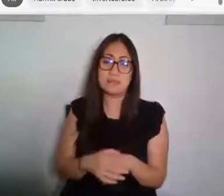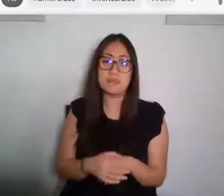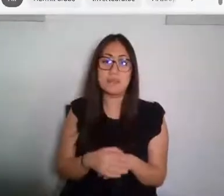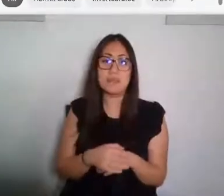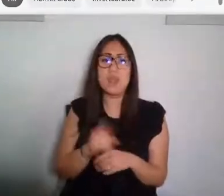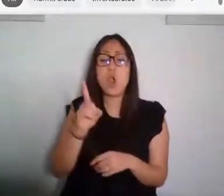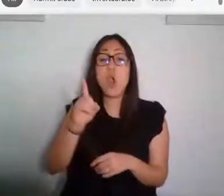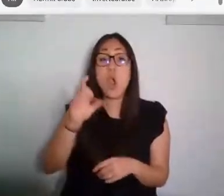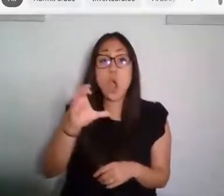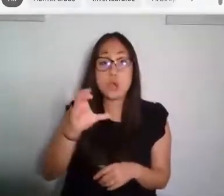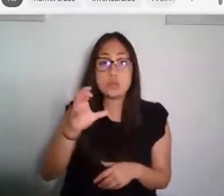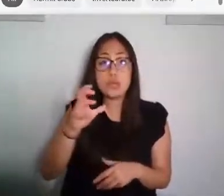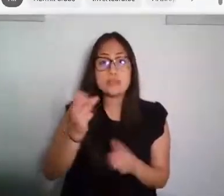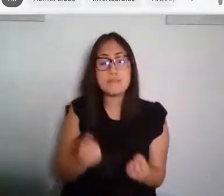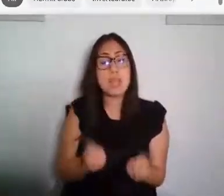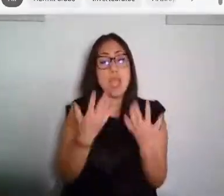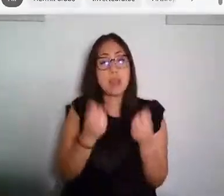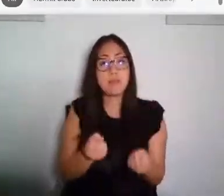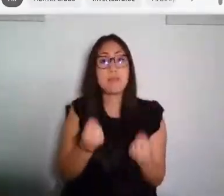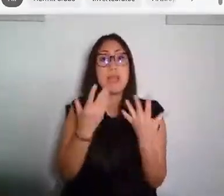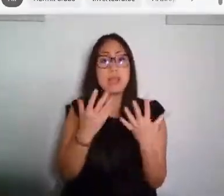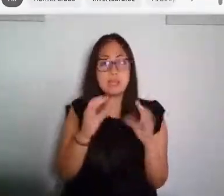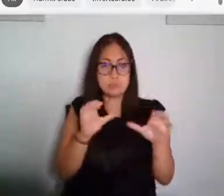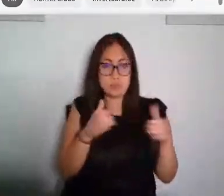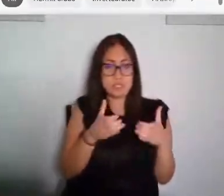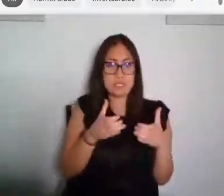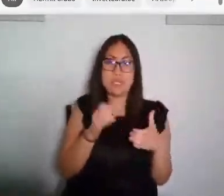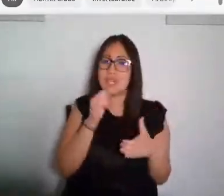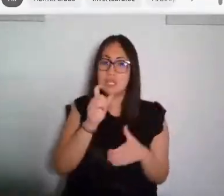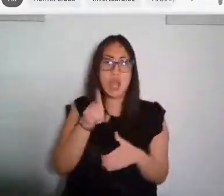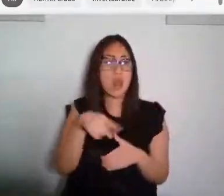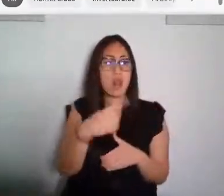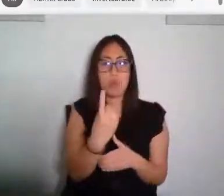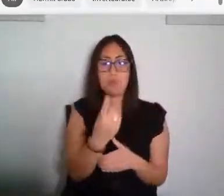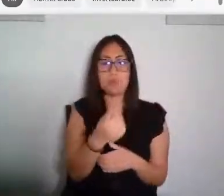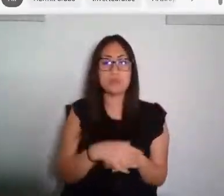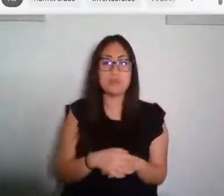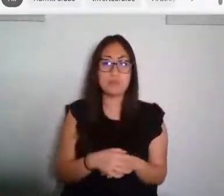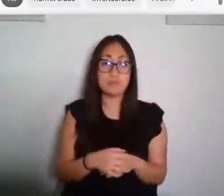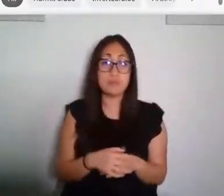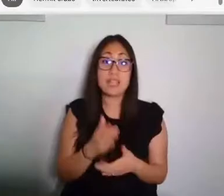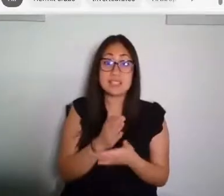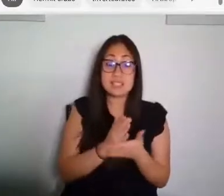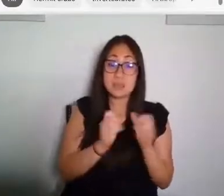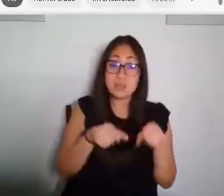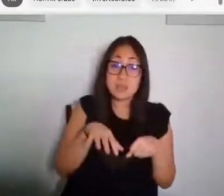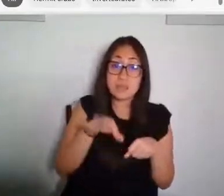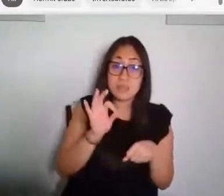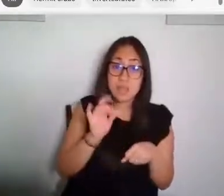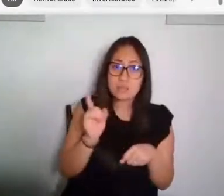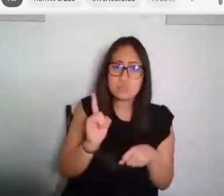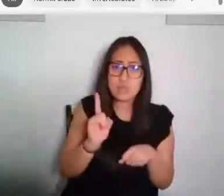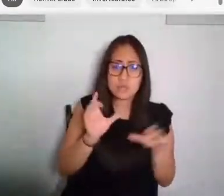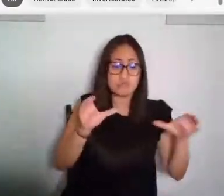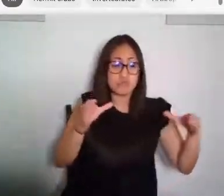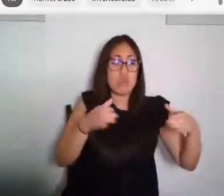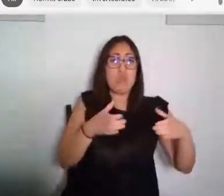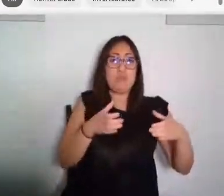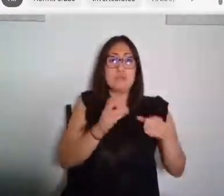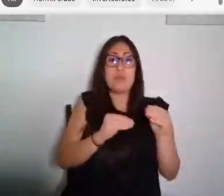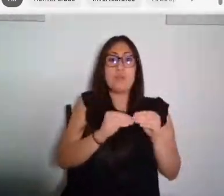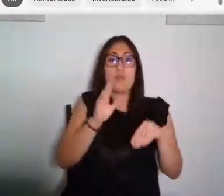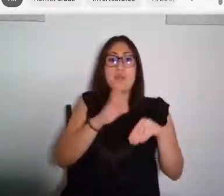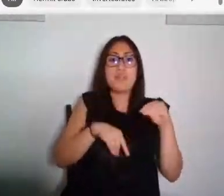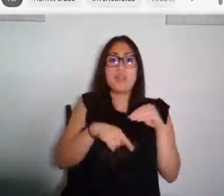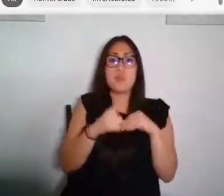and contrary to their namesake, they aren't loners. Some species of hermit crabs can be found living in colonies of more than 100